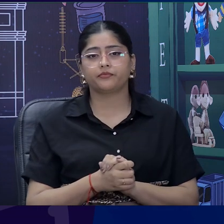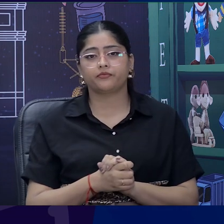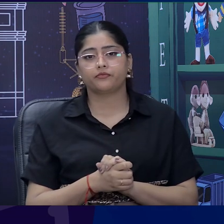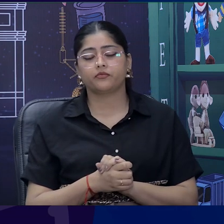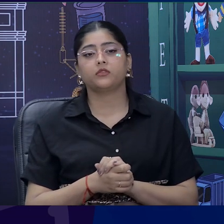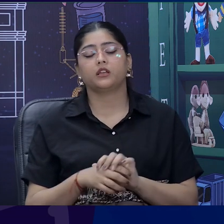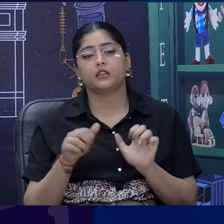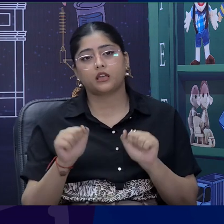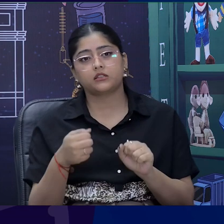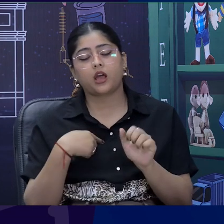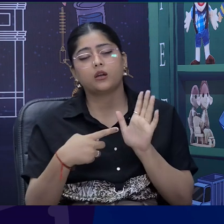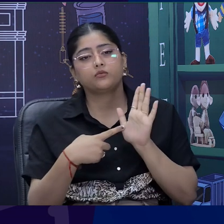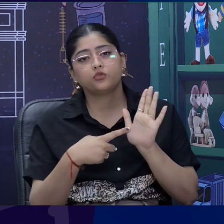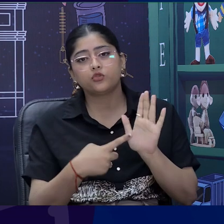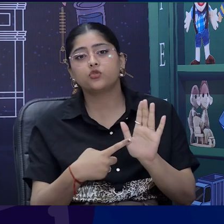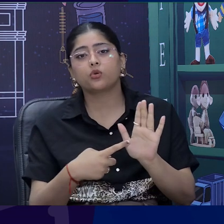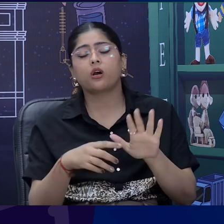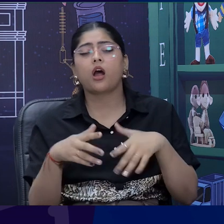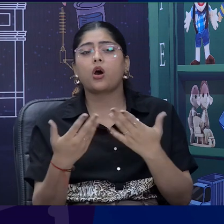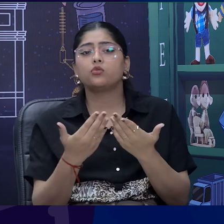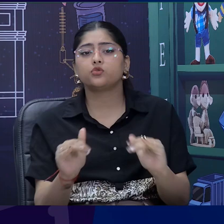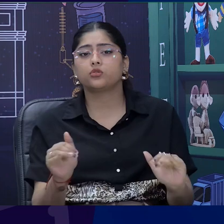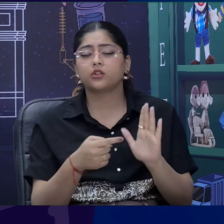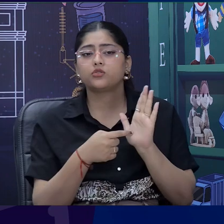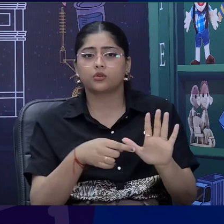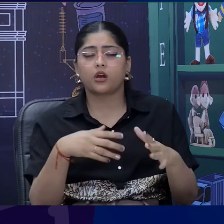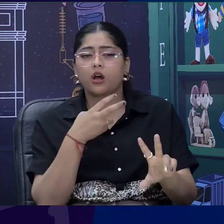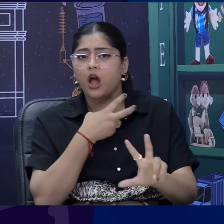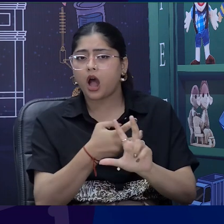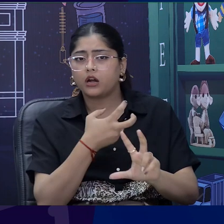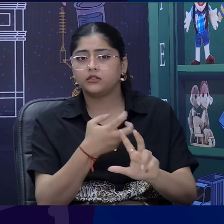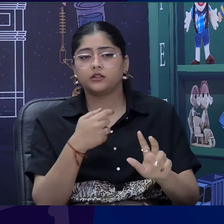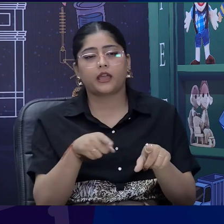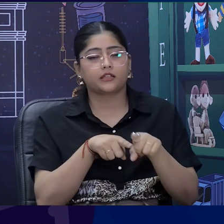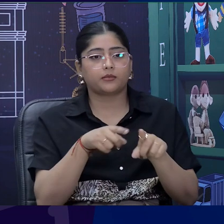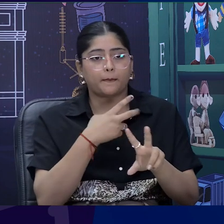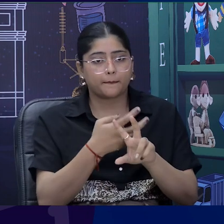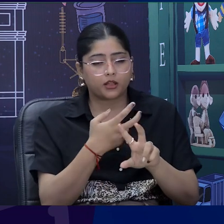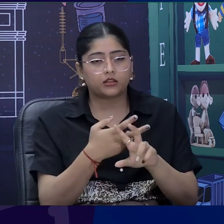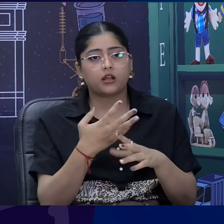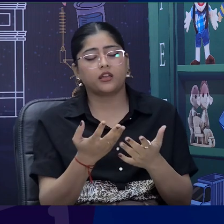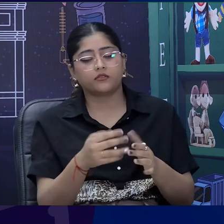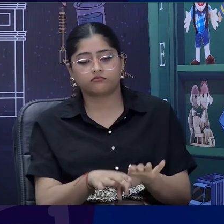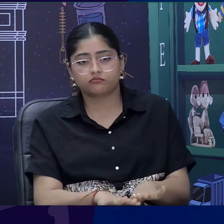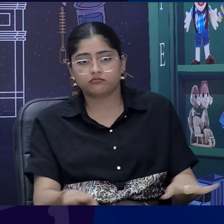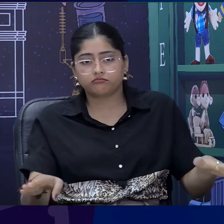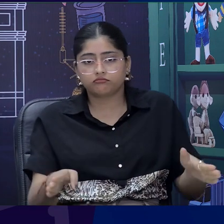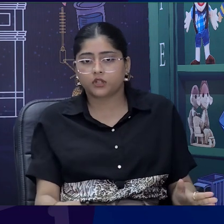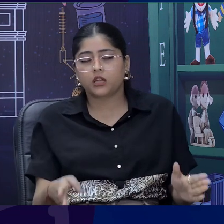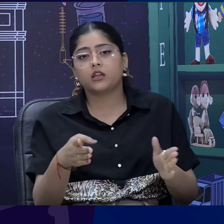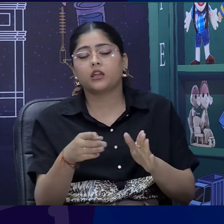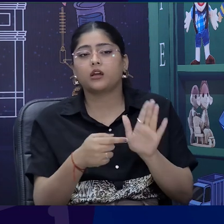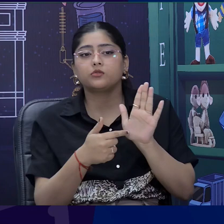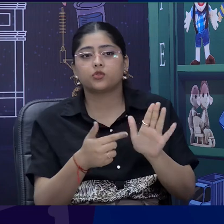present them different textures to them like stone, table top, these are hard thing.